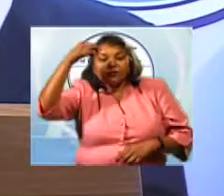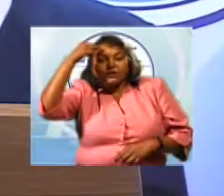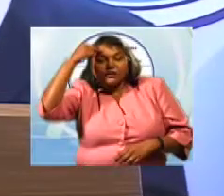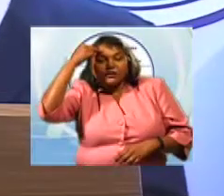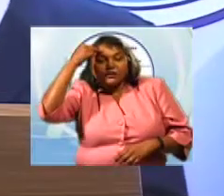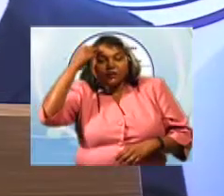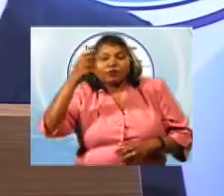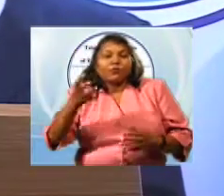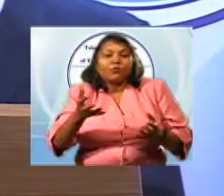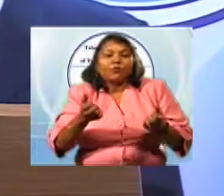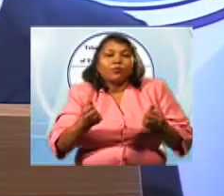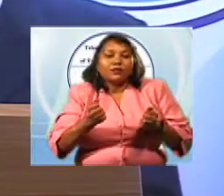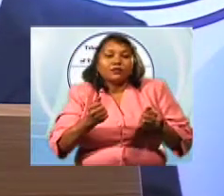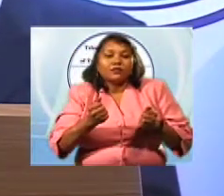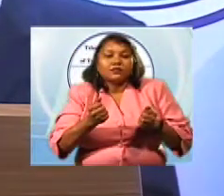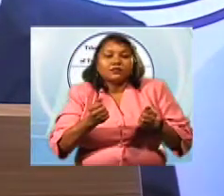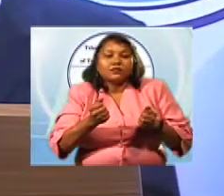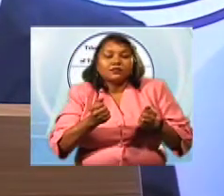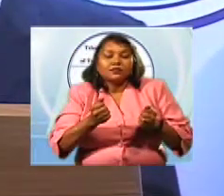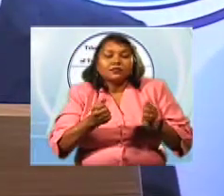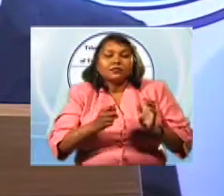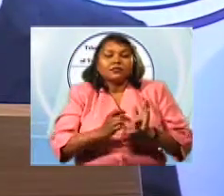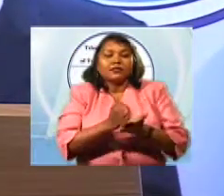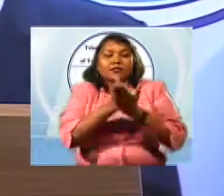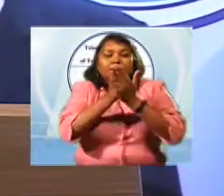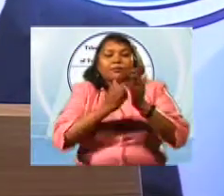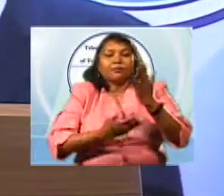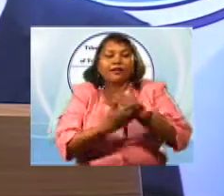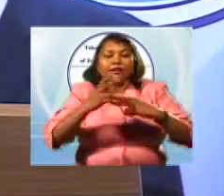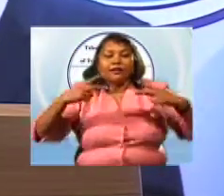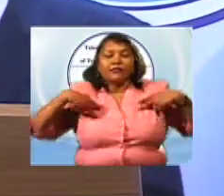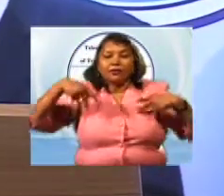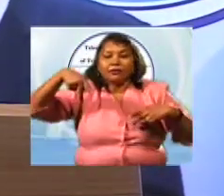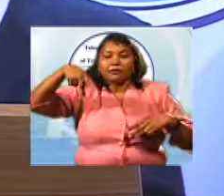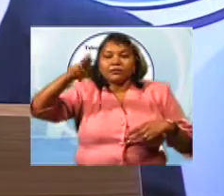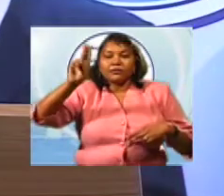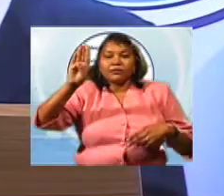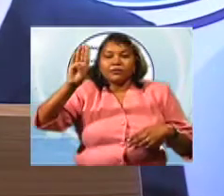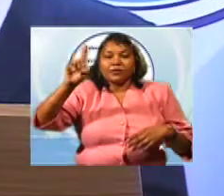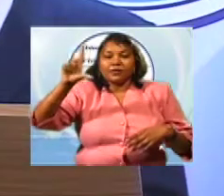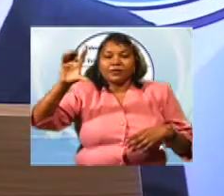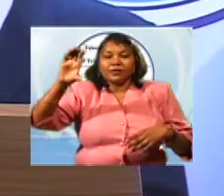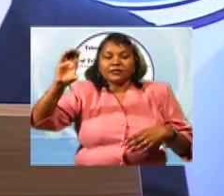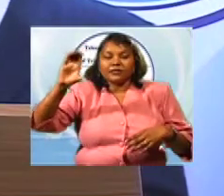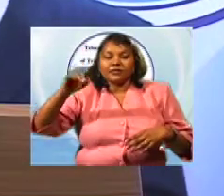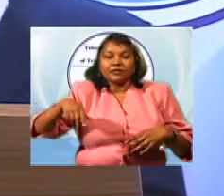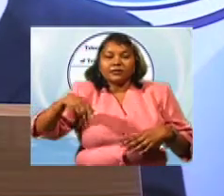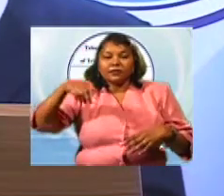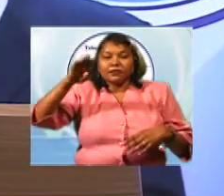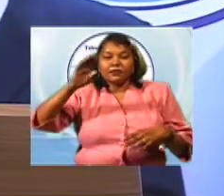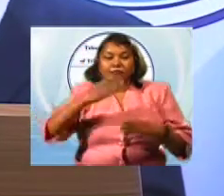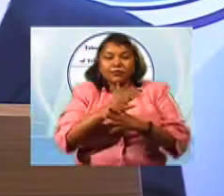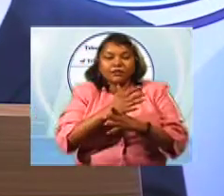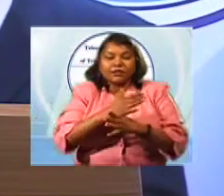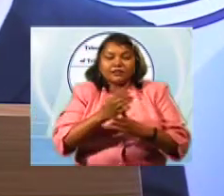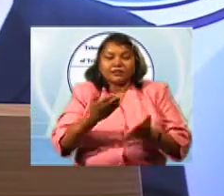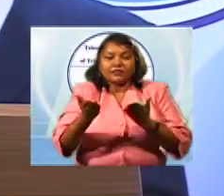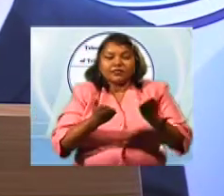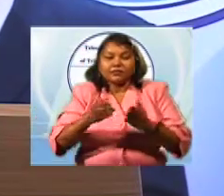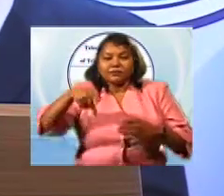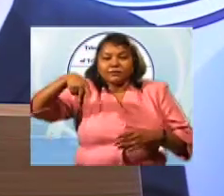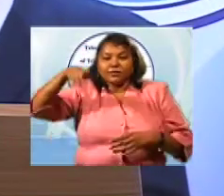contribution through a public broadcasting service. And again, the public broadcasting service